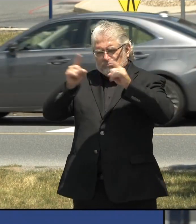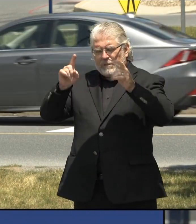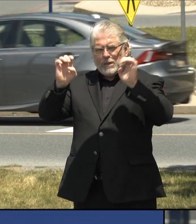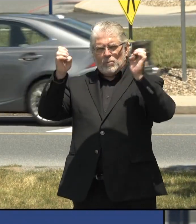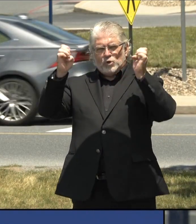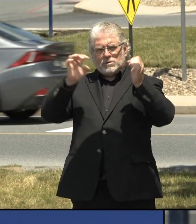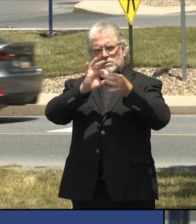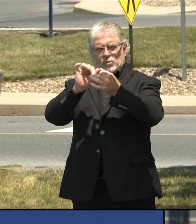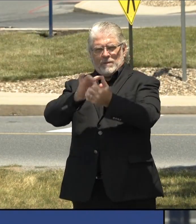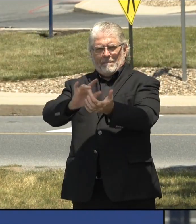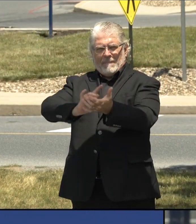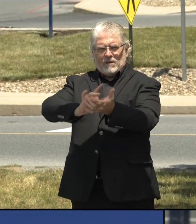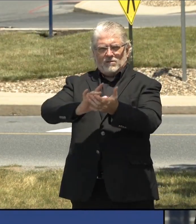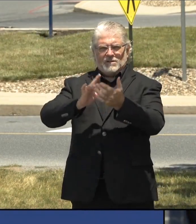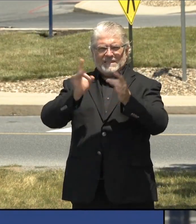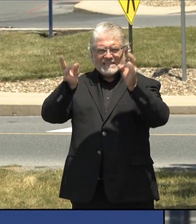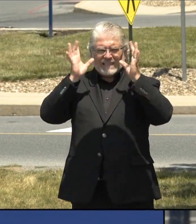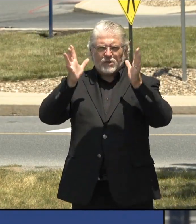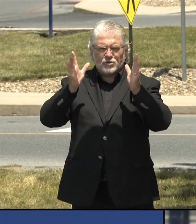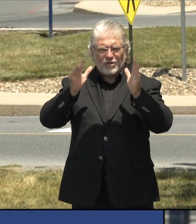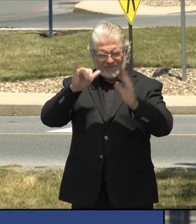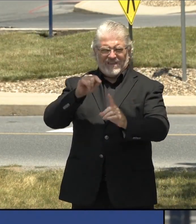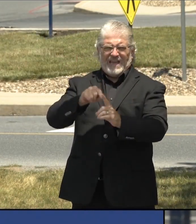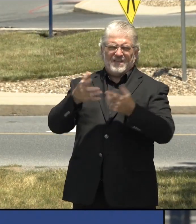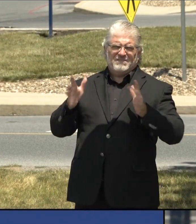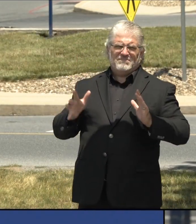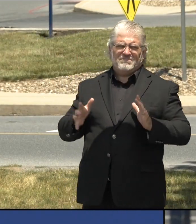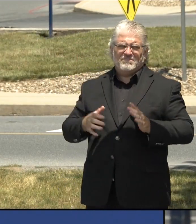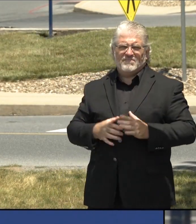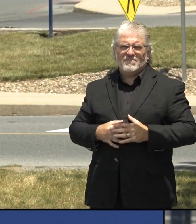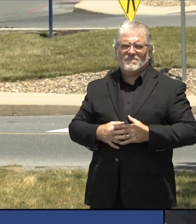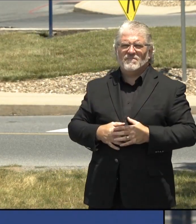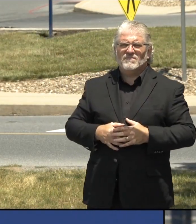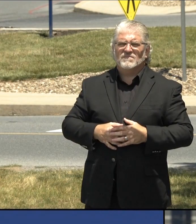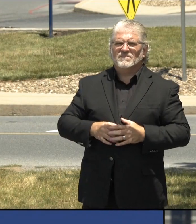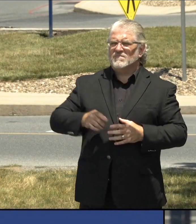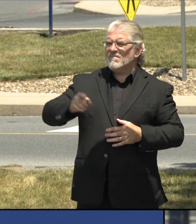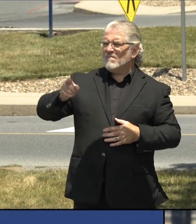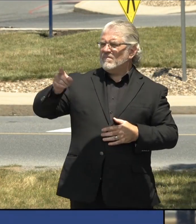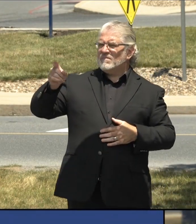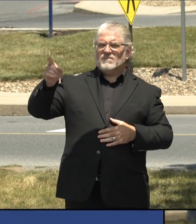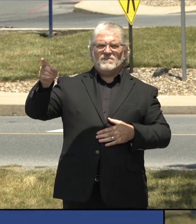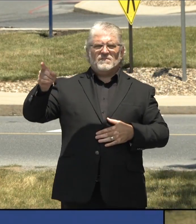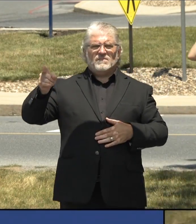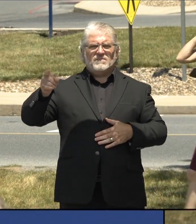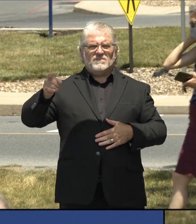everybody. The Phillies, Phillies, okay.